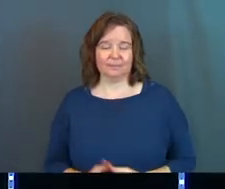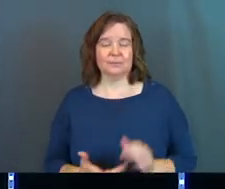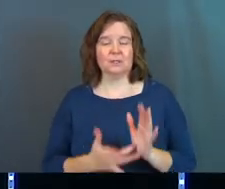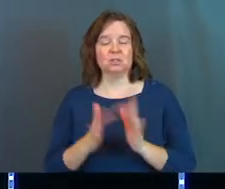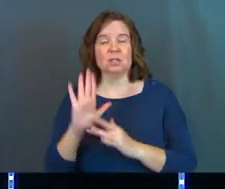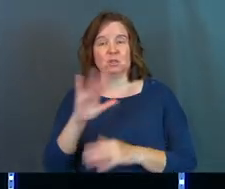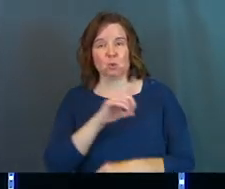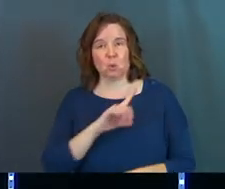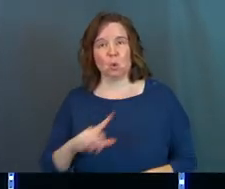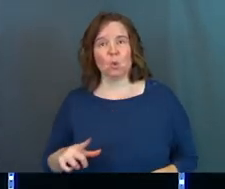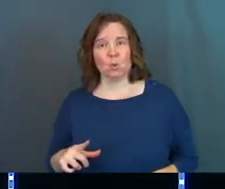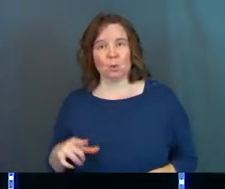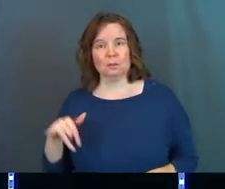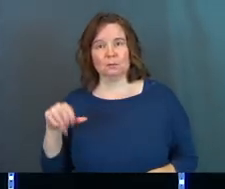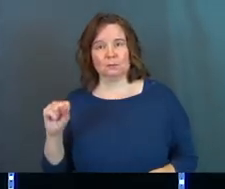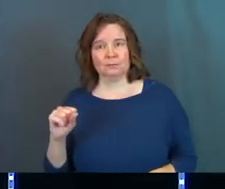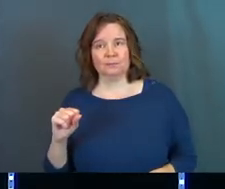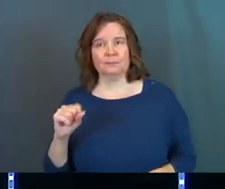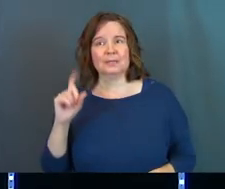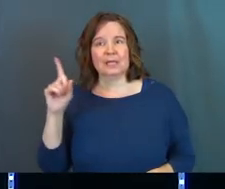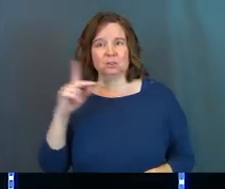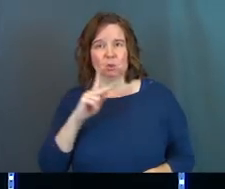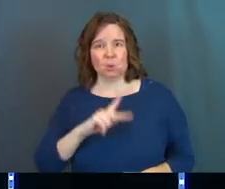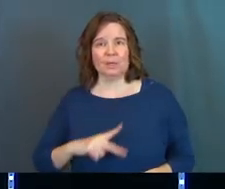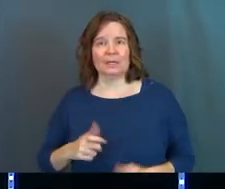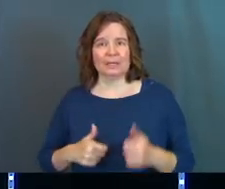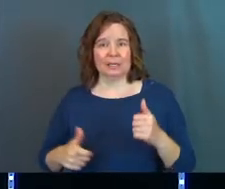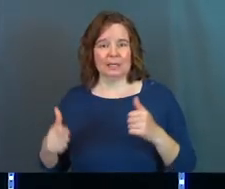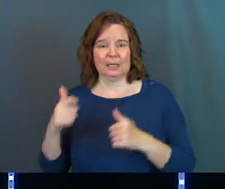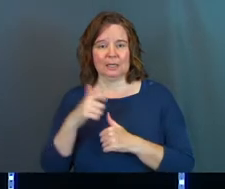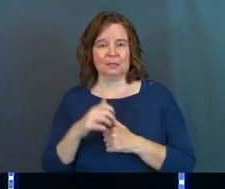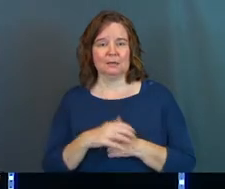Jesus is your Lord. He's your King.